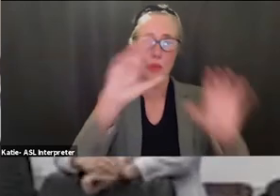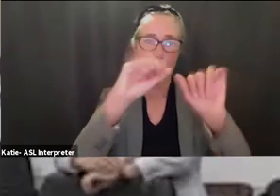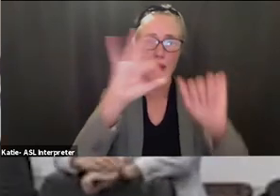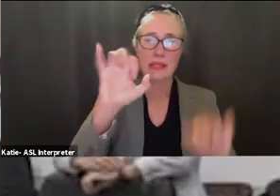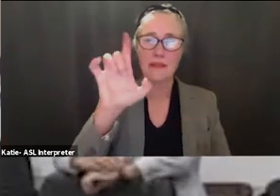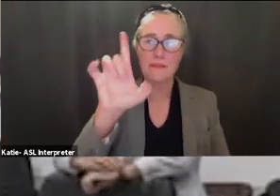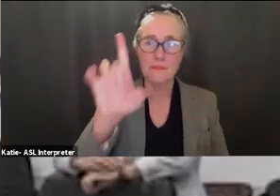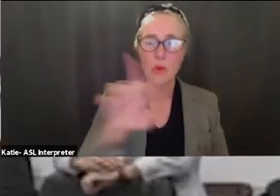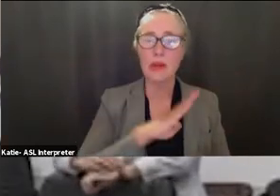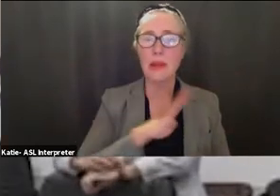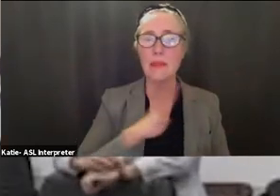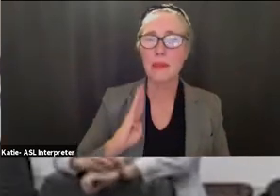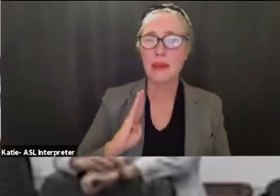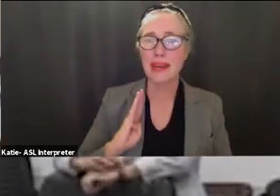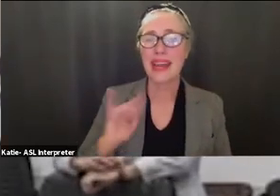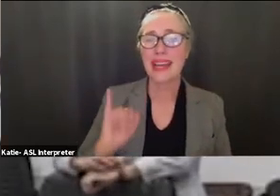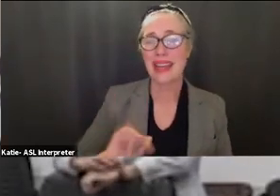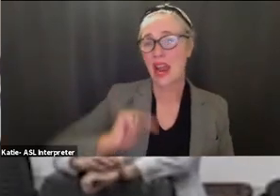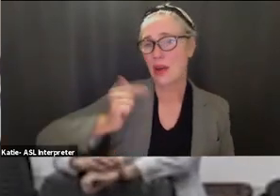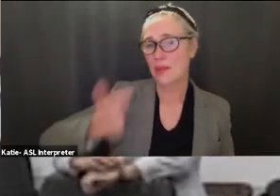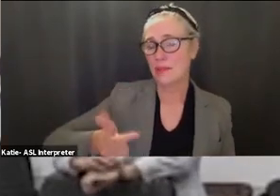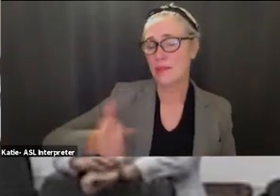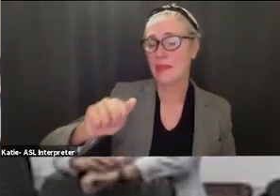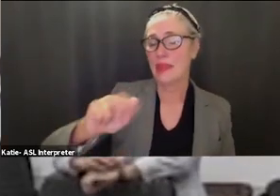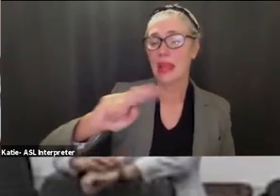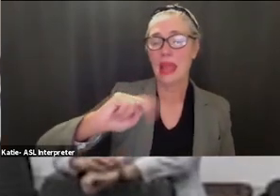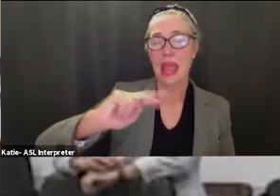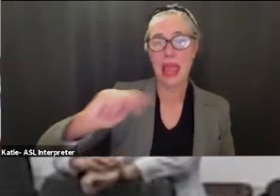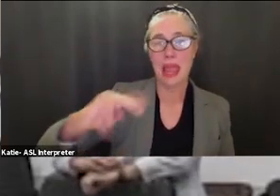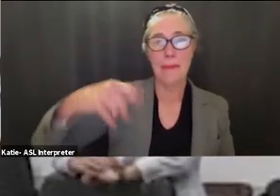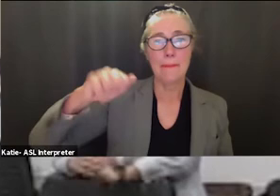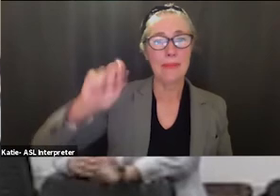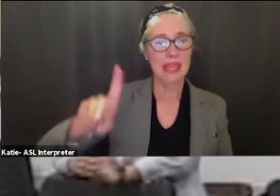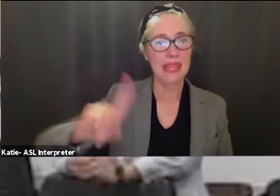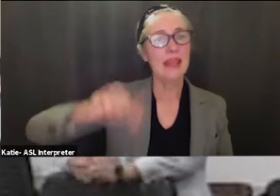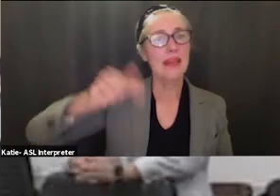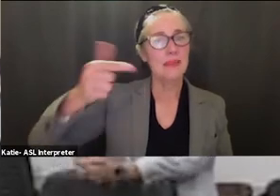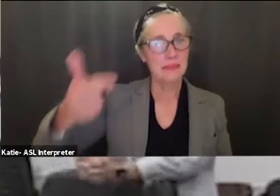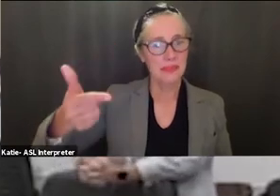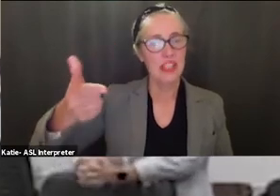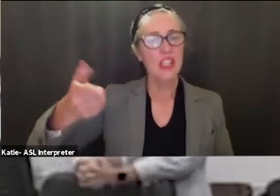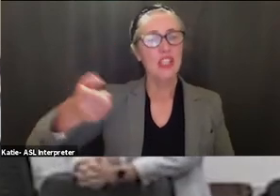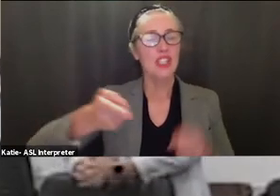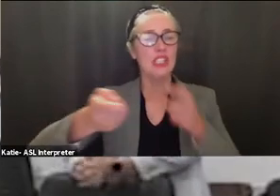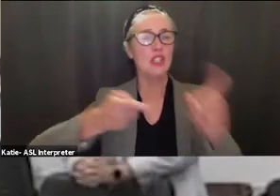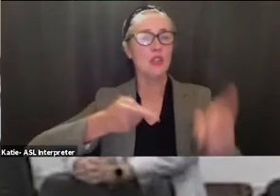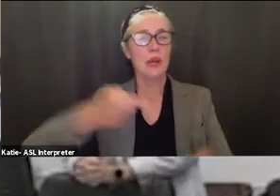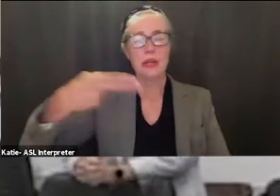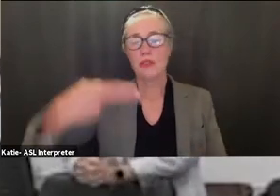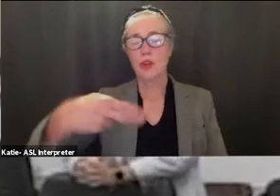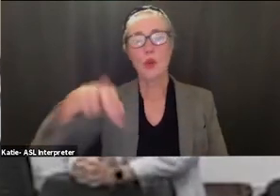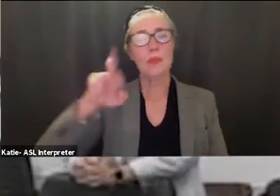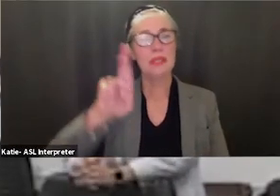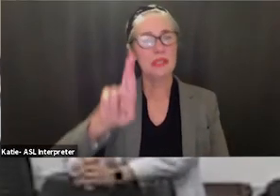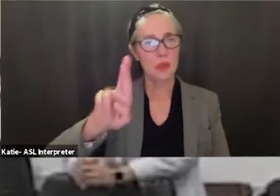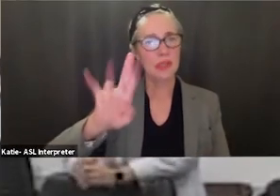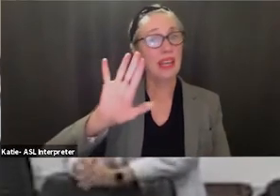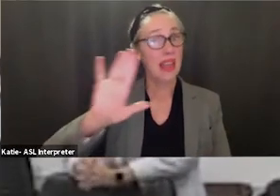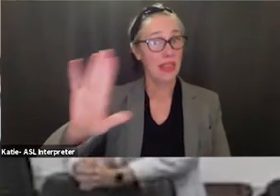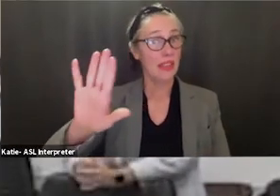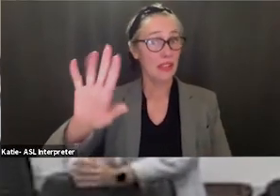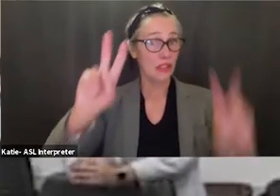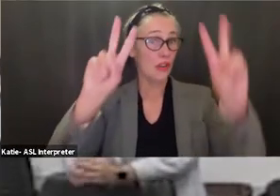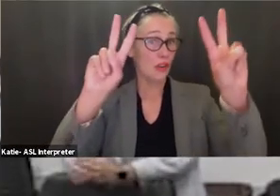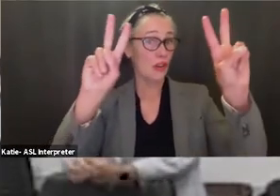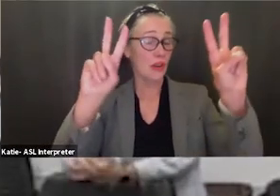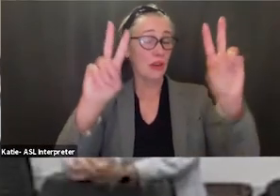uh and peak our director of human resources steal the show tonight this is her agenda item so if sandra could pull her